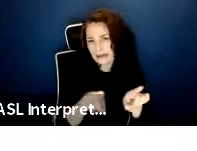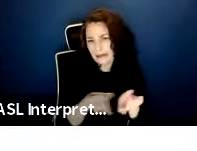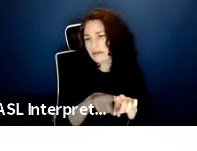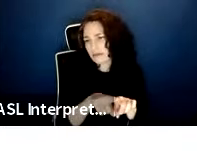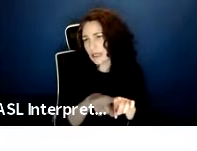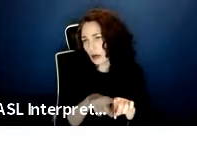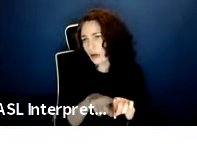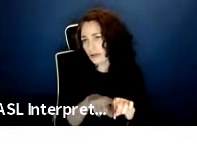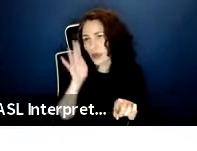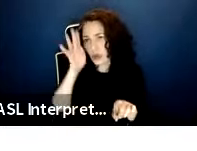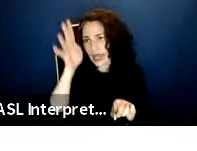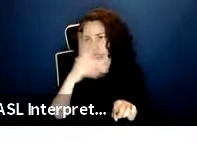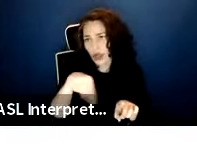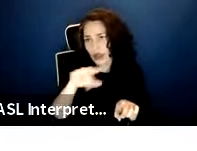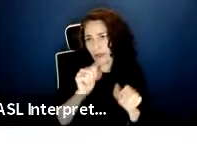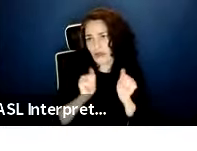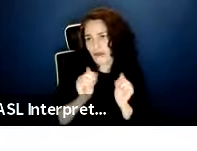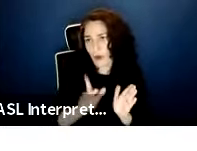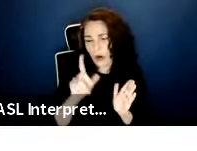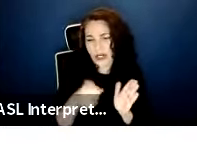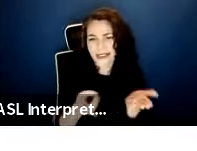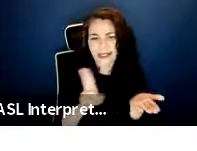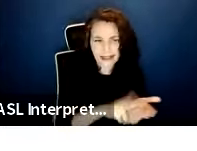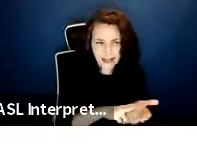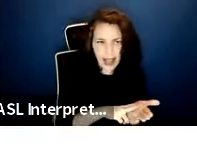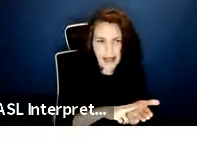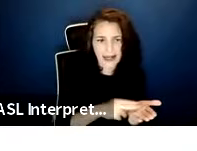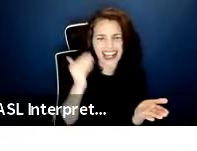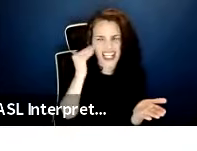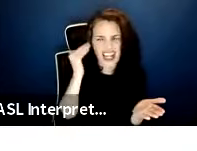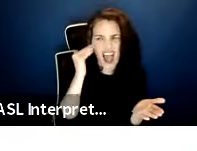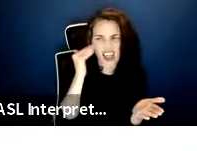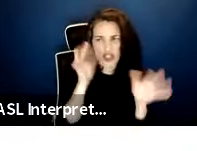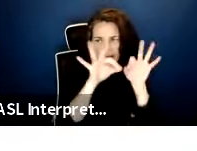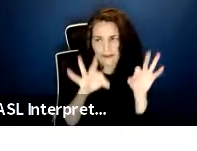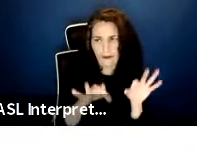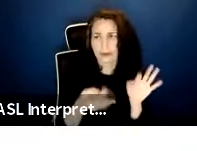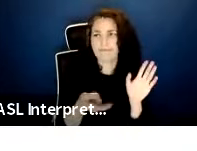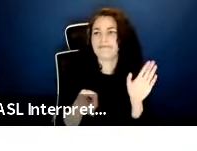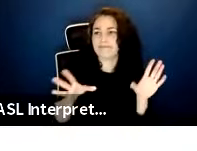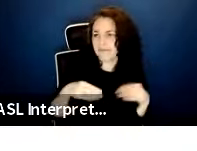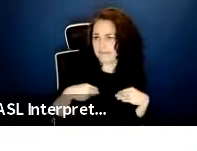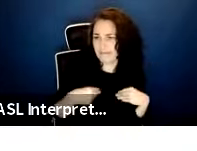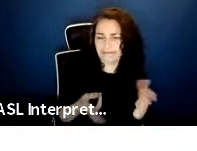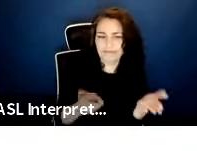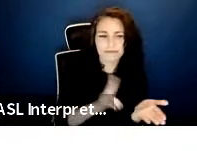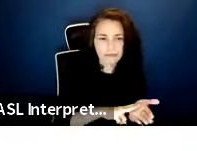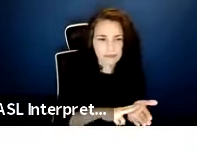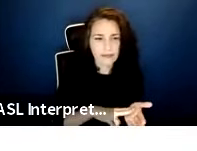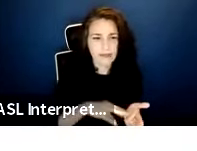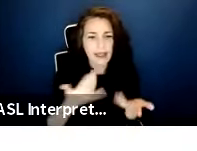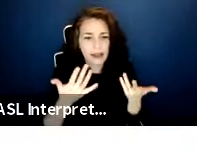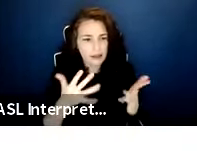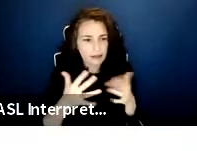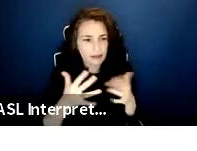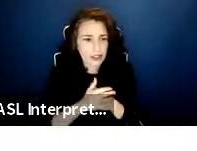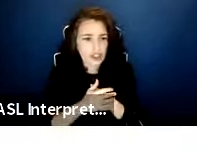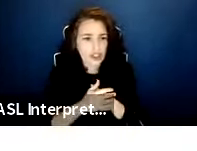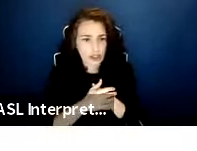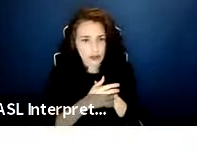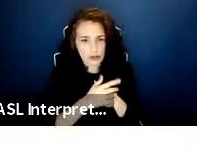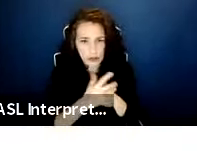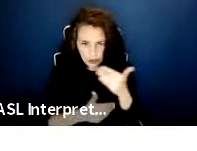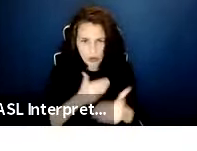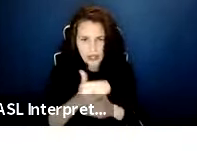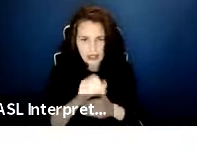sign a performer acknowledgement form. Once you complete the process of signing your micro-budget project up with SAG-AFTRA, you will receive an